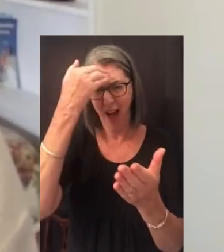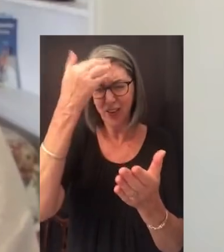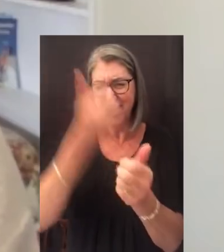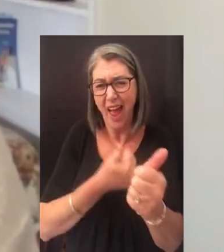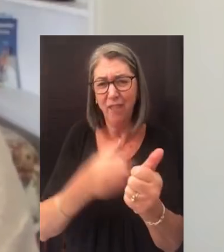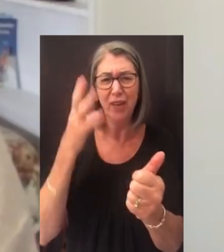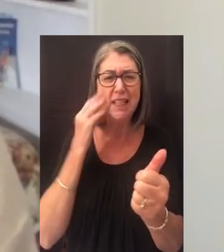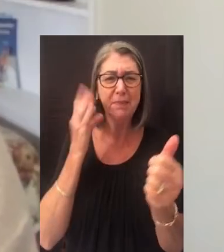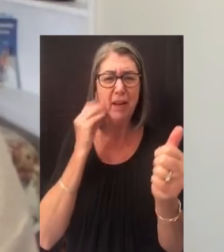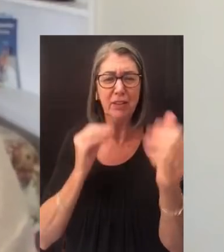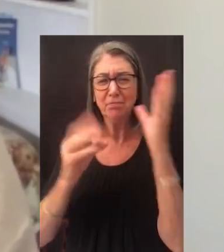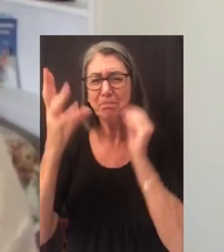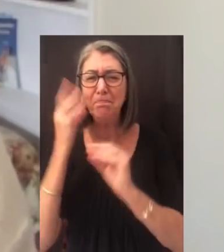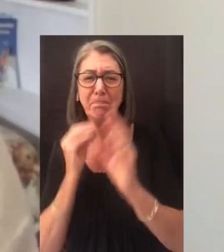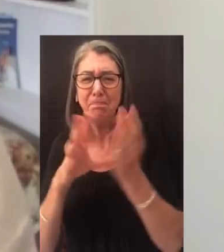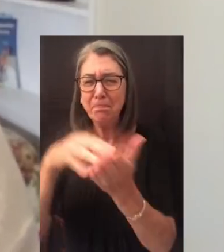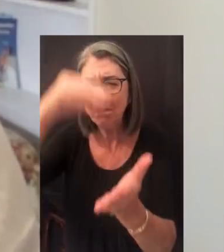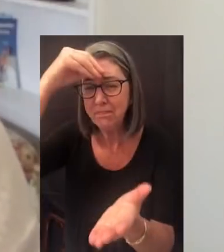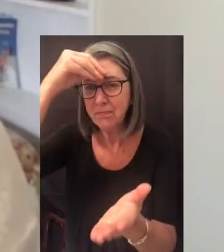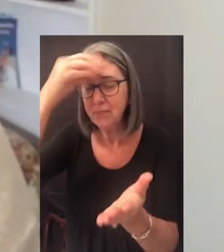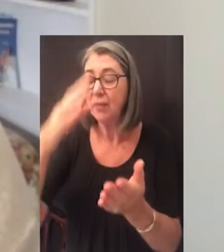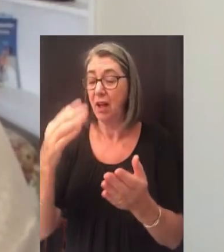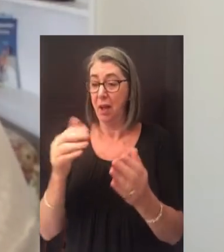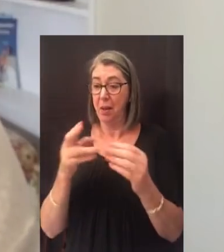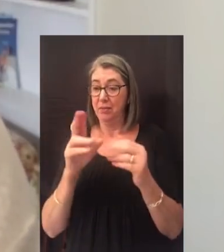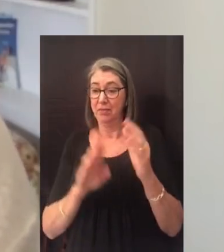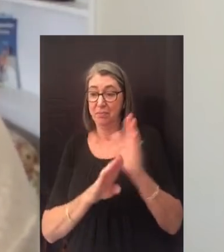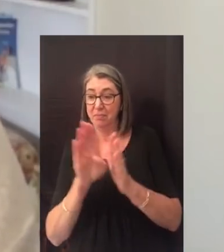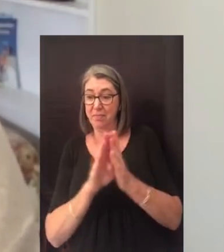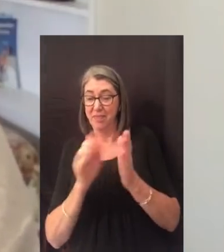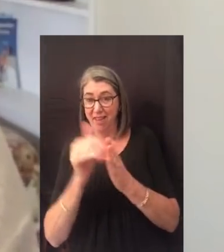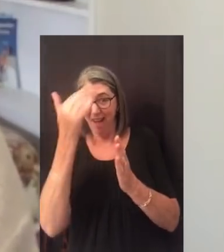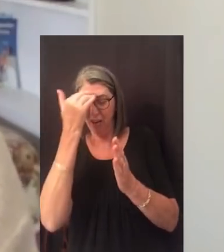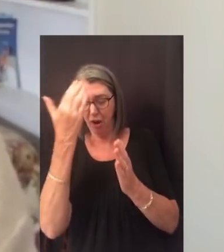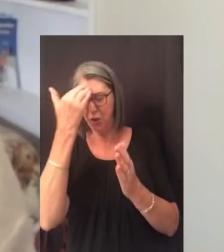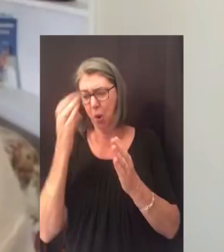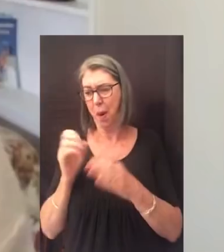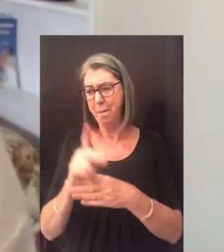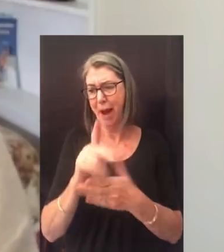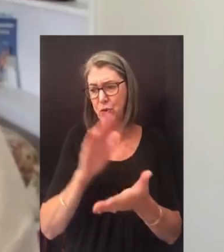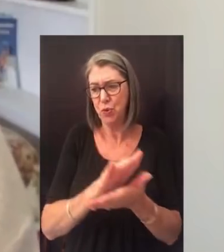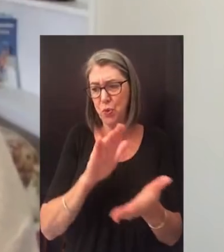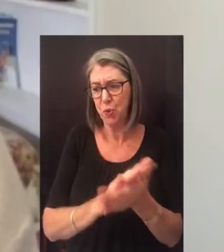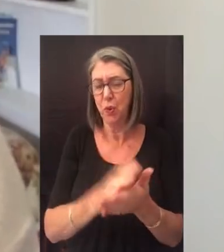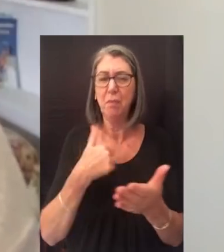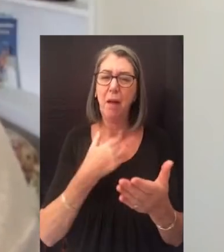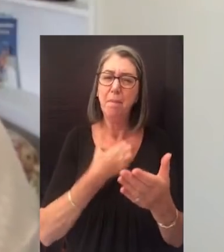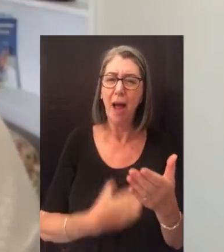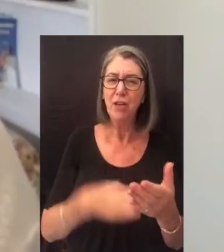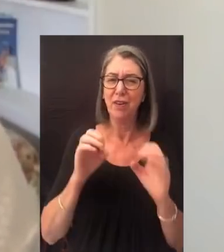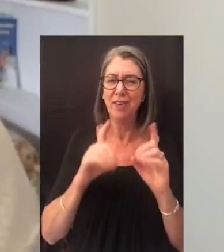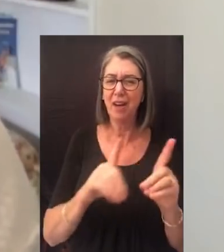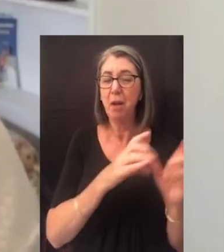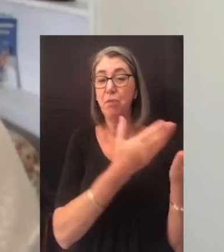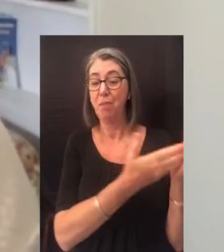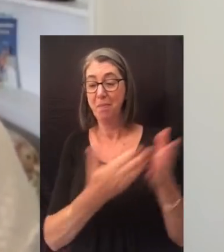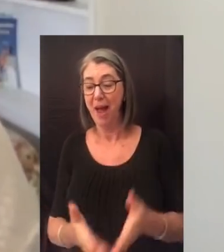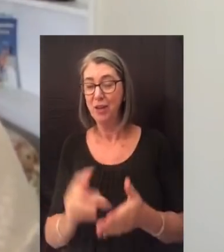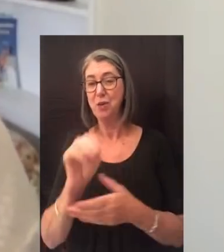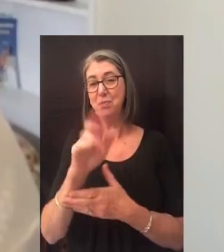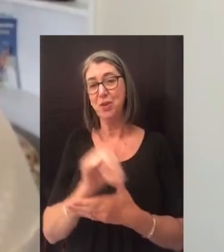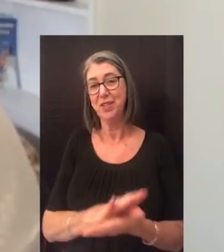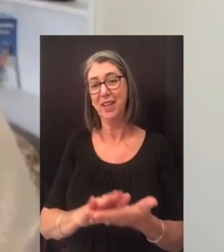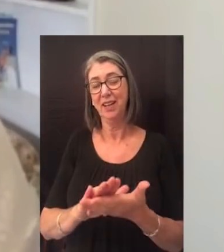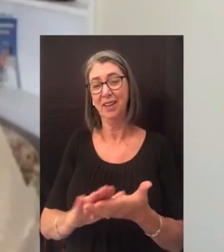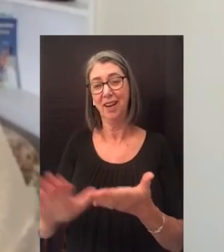Building on that knowledge, I knew that I wanted to go back to school. My passion for education brought me to Mercy College to pursue my master's